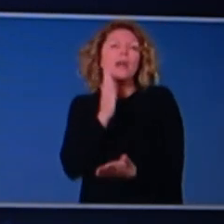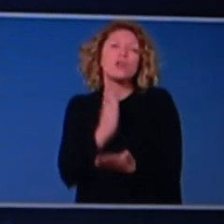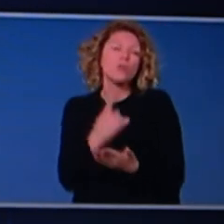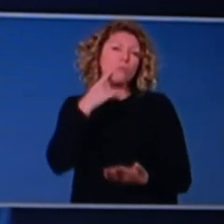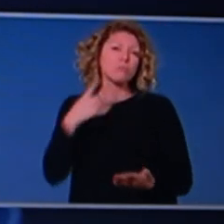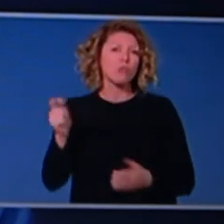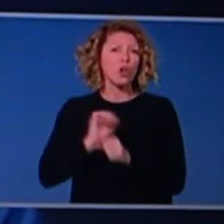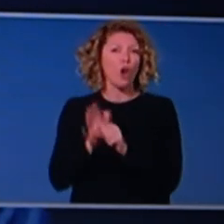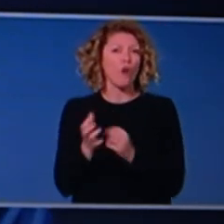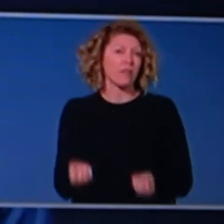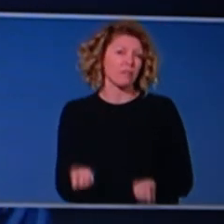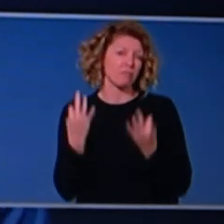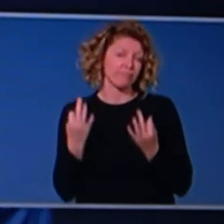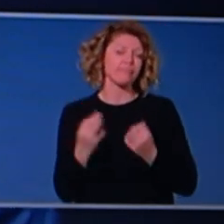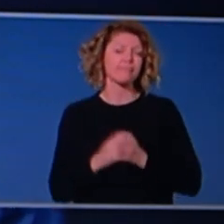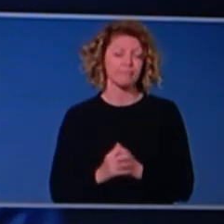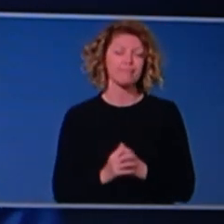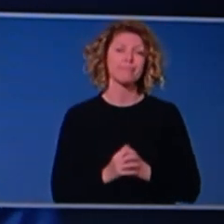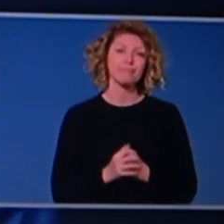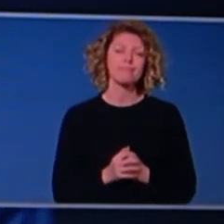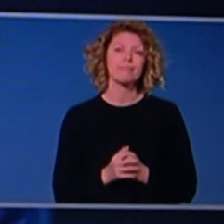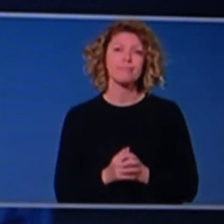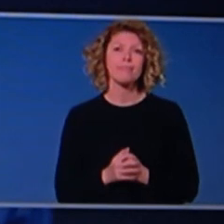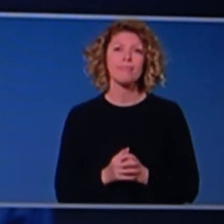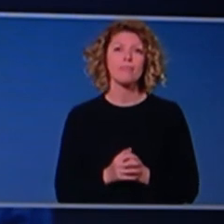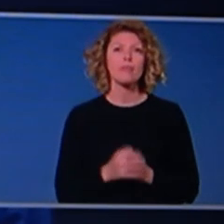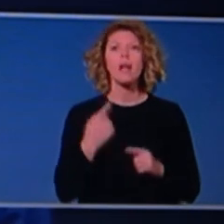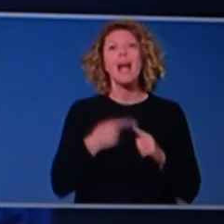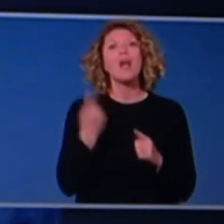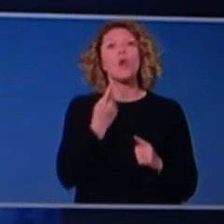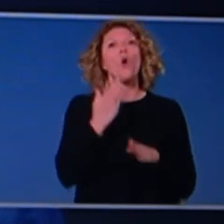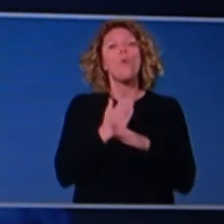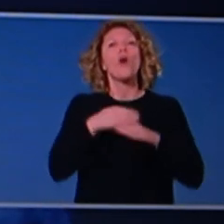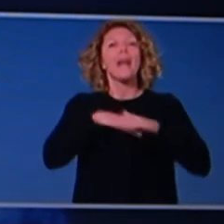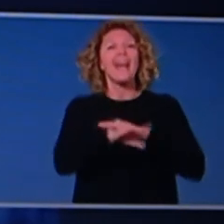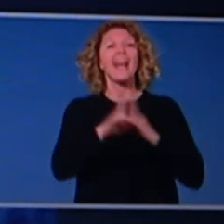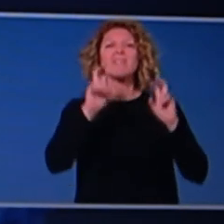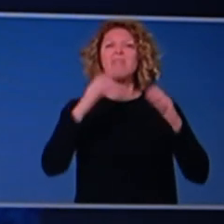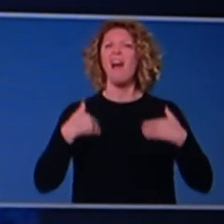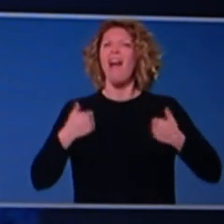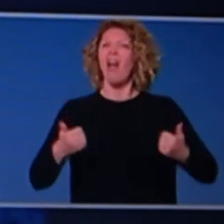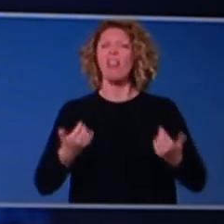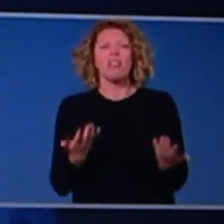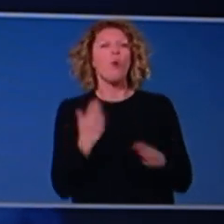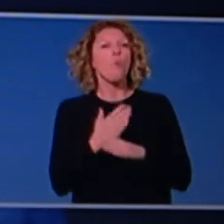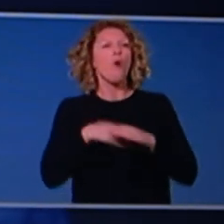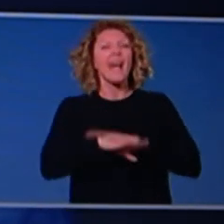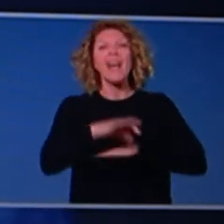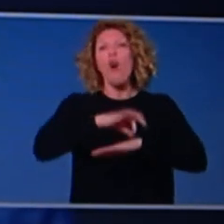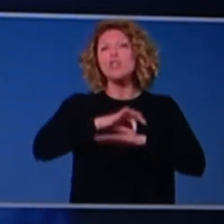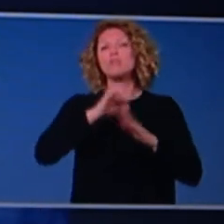this virus and we'll do a sample of those. Similarly, we'll be looking at some healthcare workers, again, with their consent and